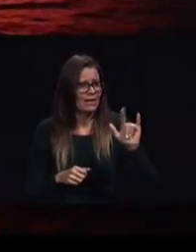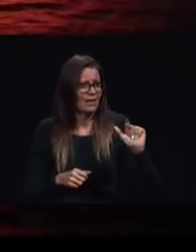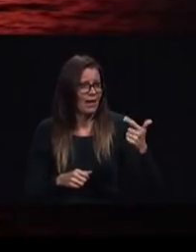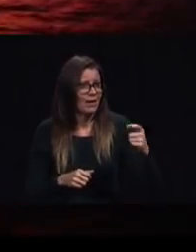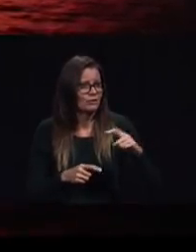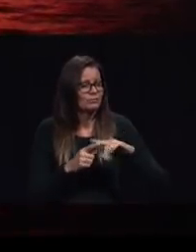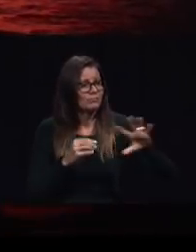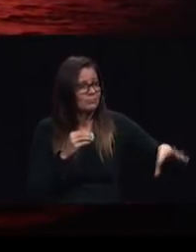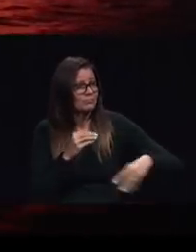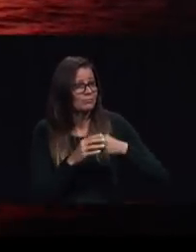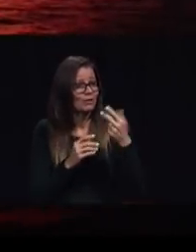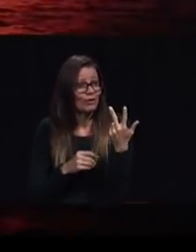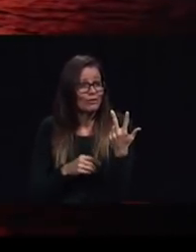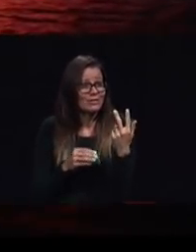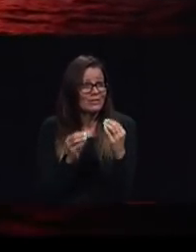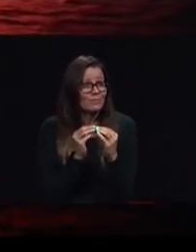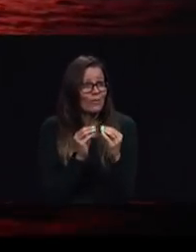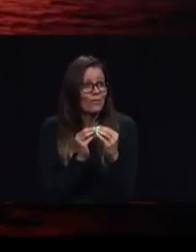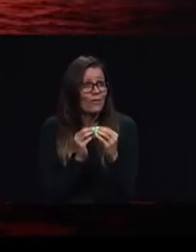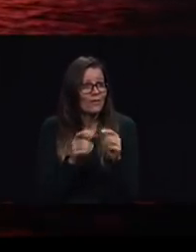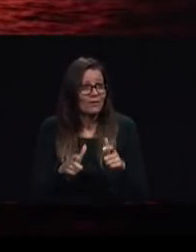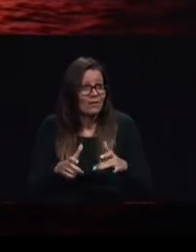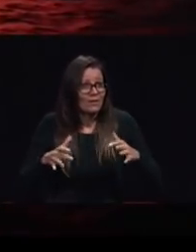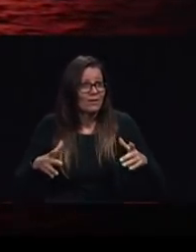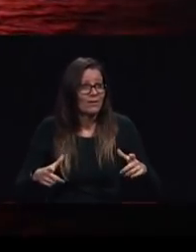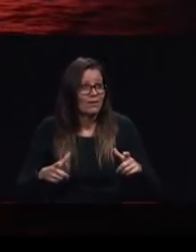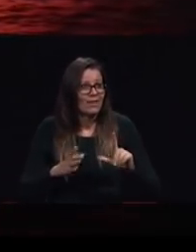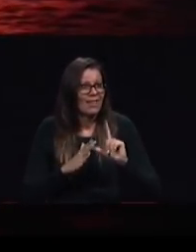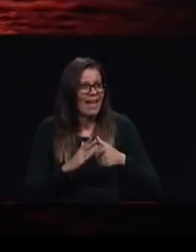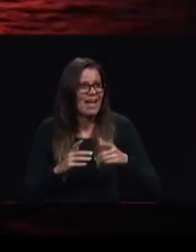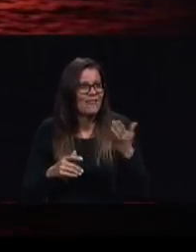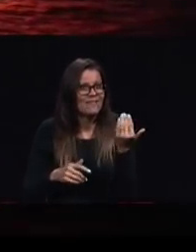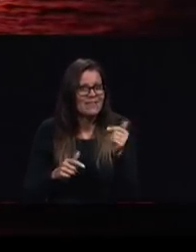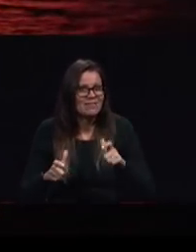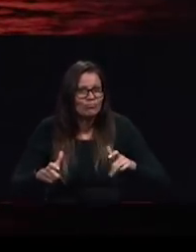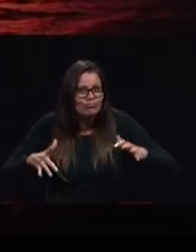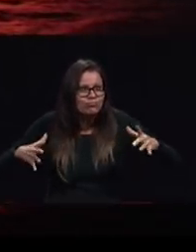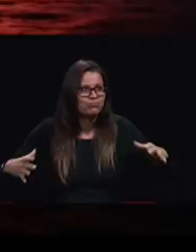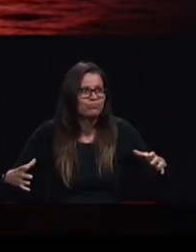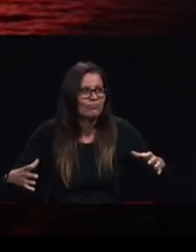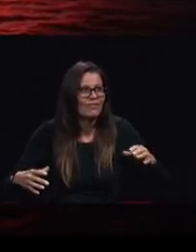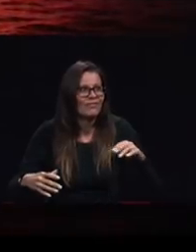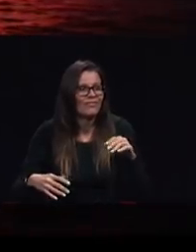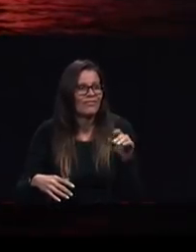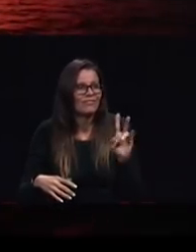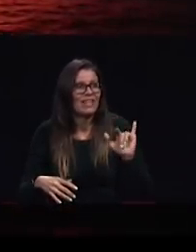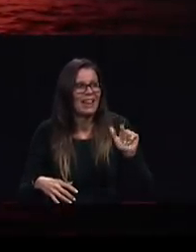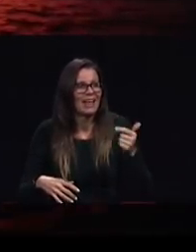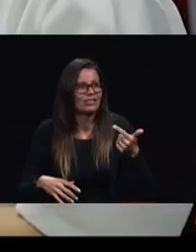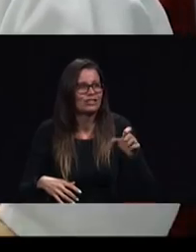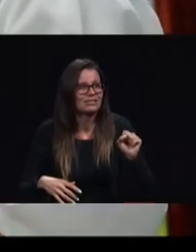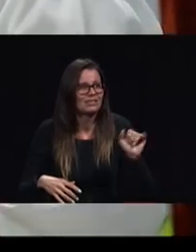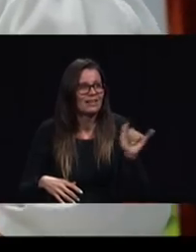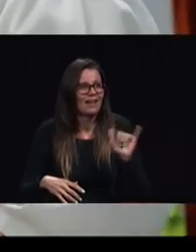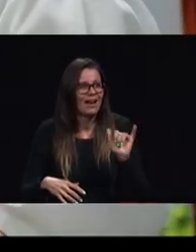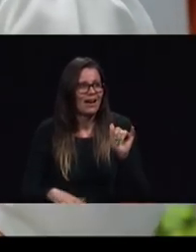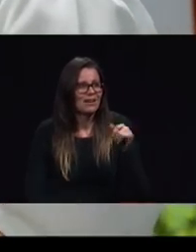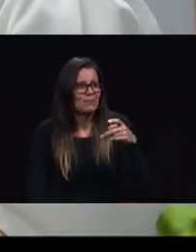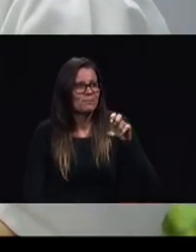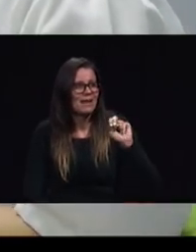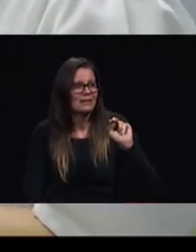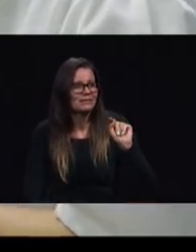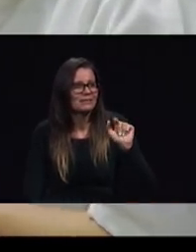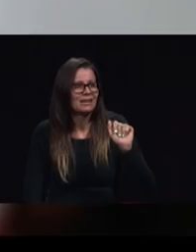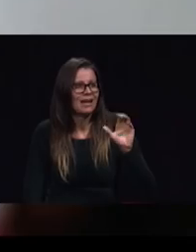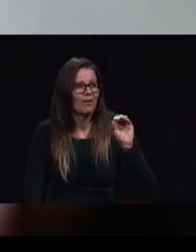wow I said to Duane every day is like Pentecost just before the end of the meetings we received a